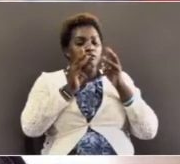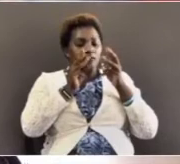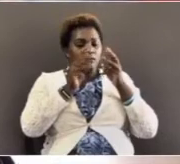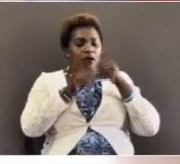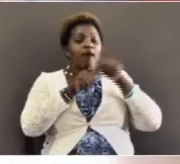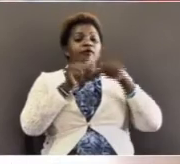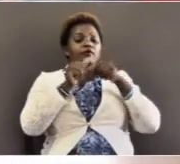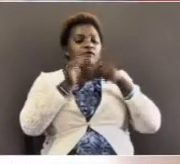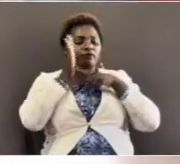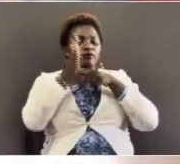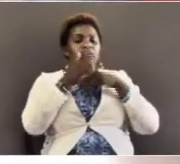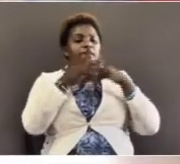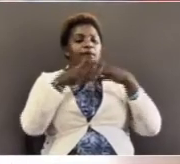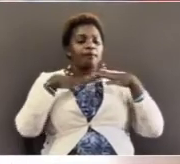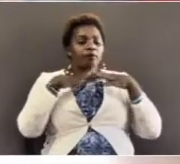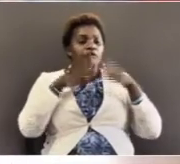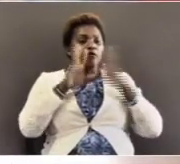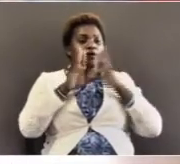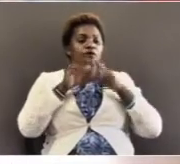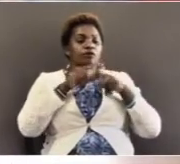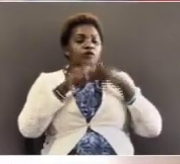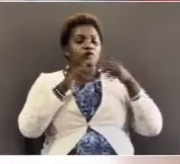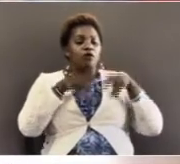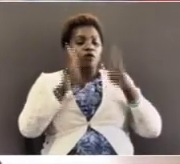like the men on the boat